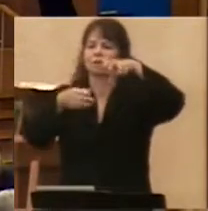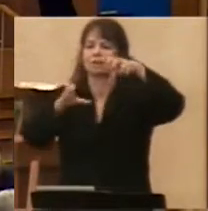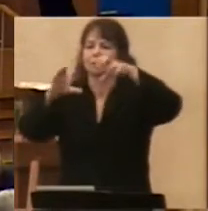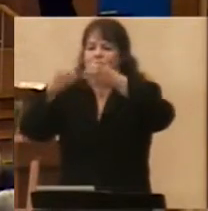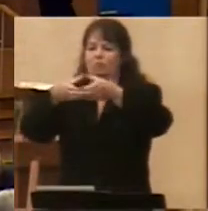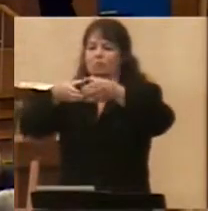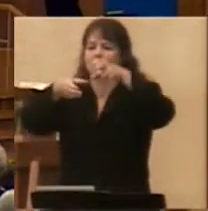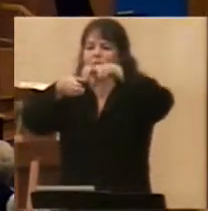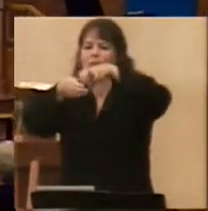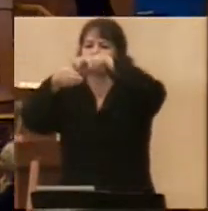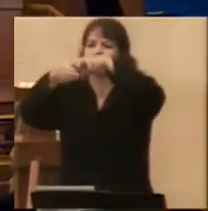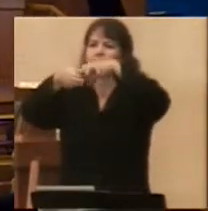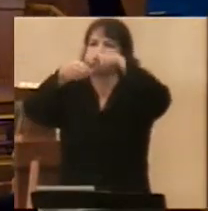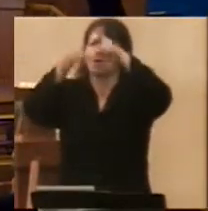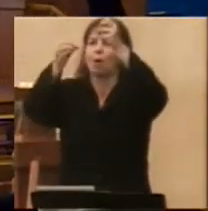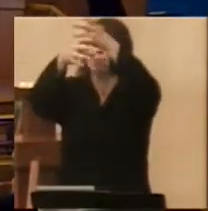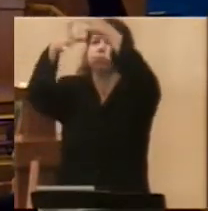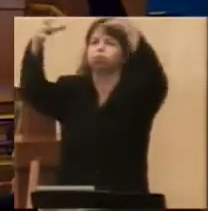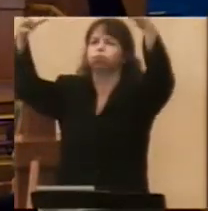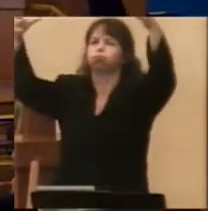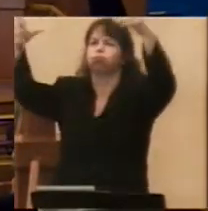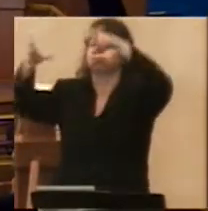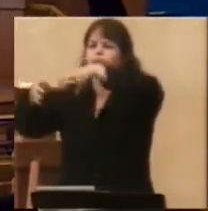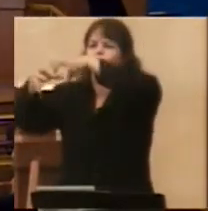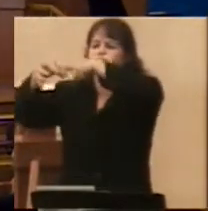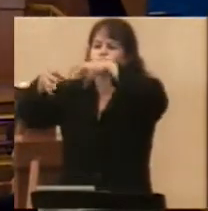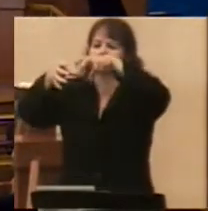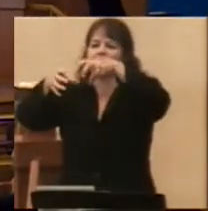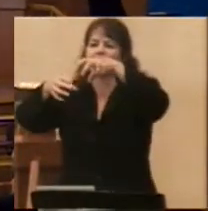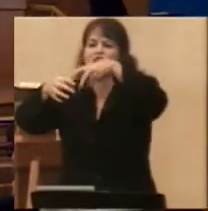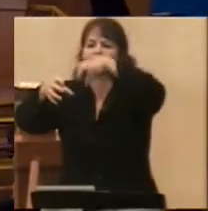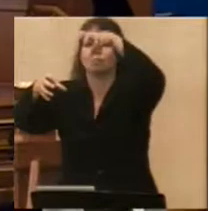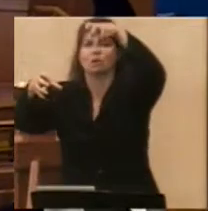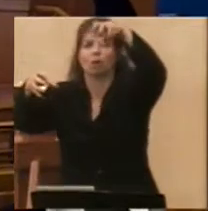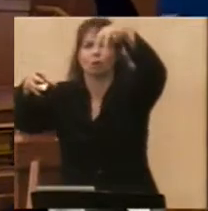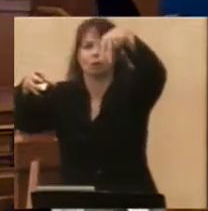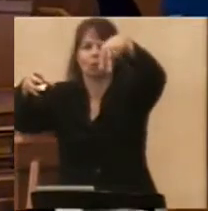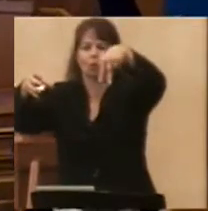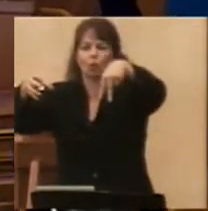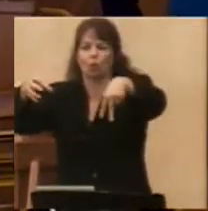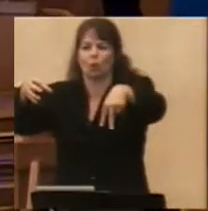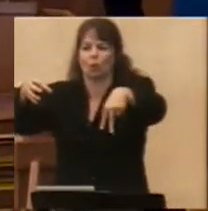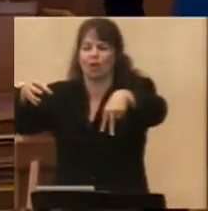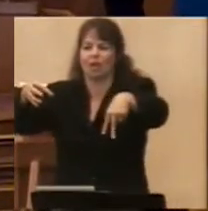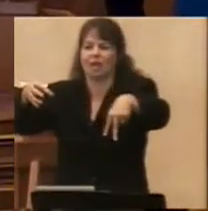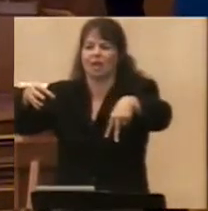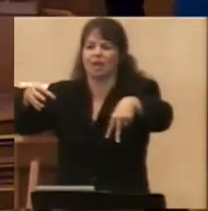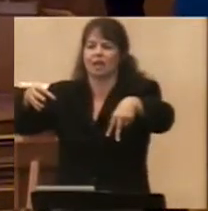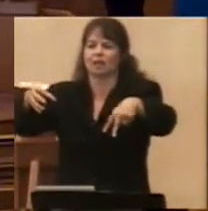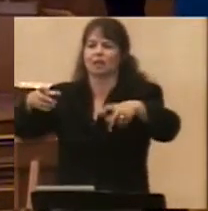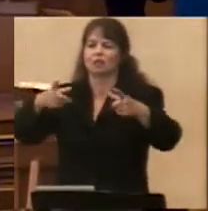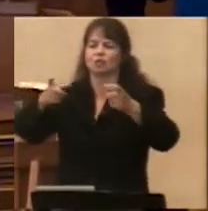just with controlling his flight, just with the movement of his arms and his head and his feet.